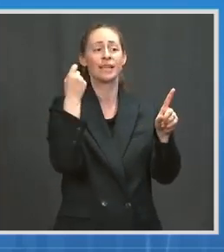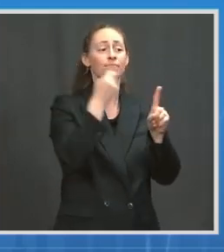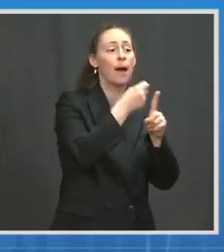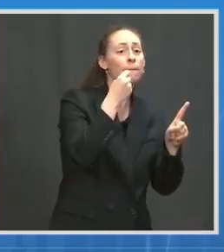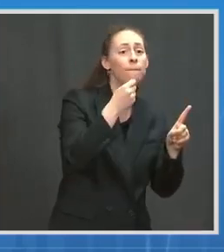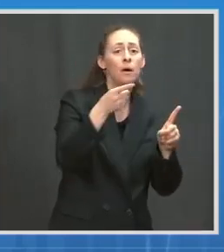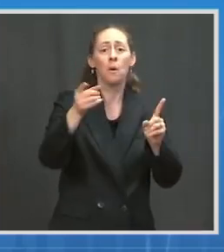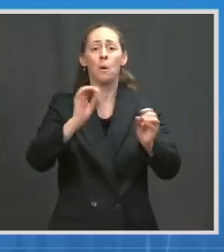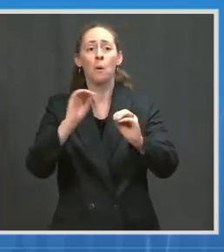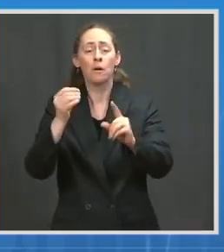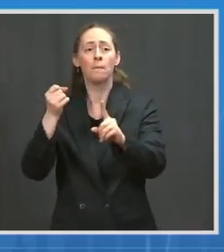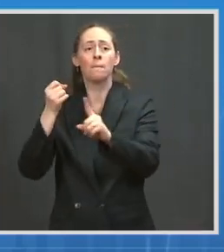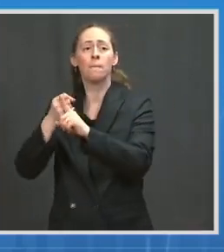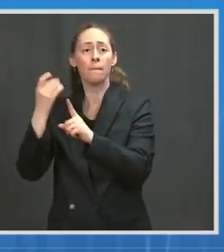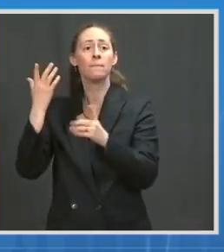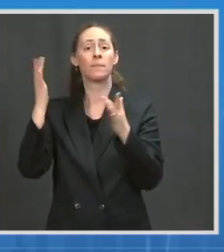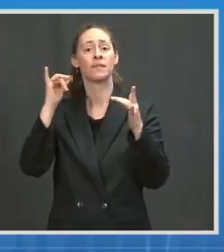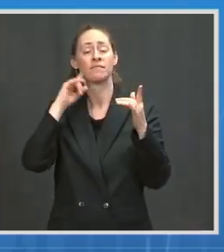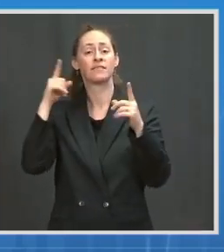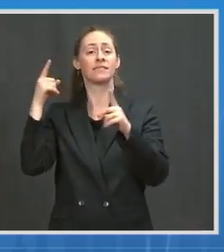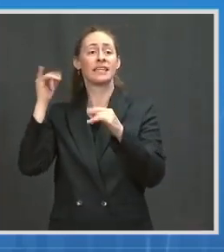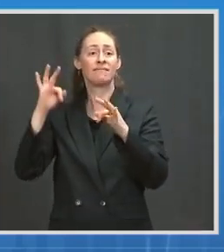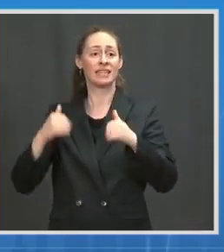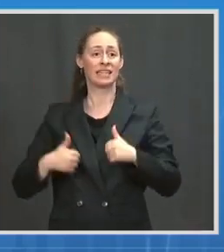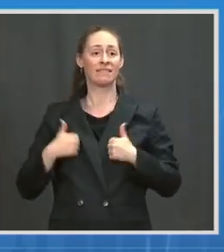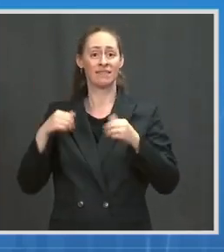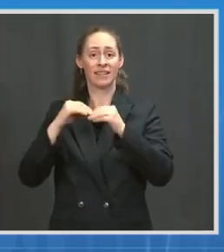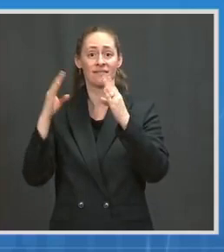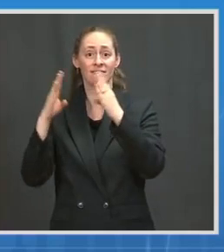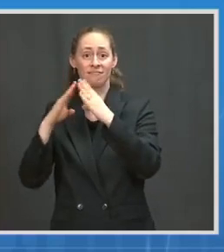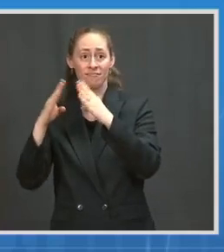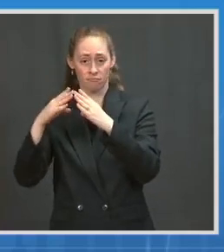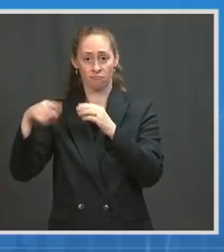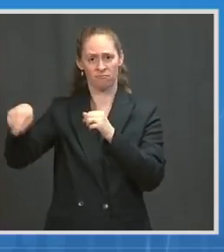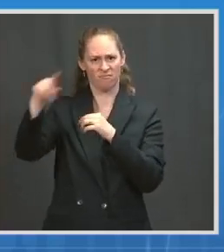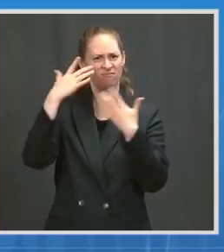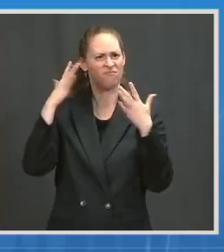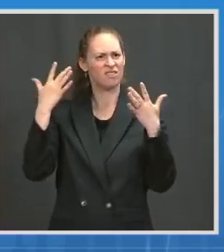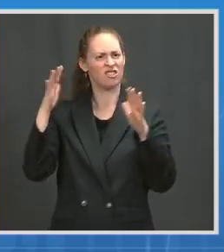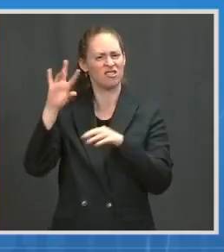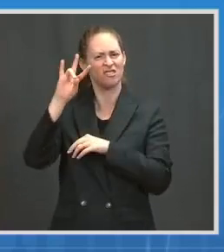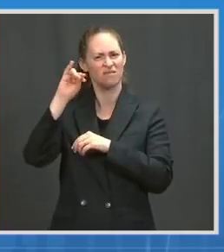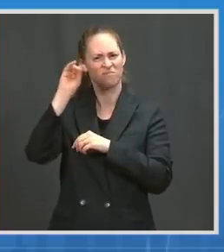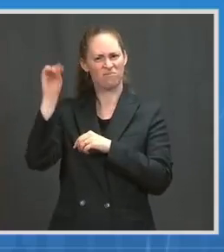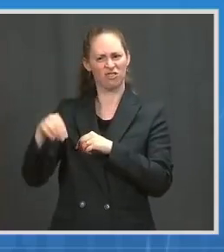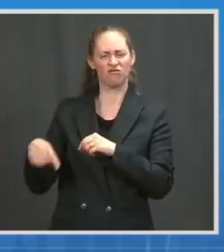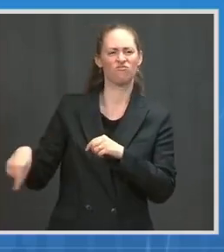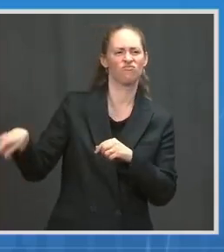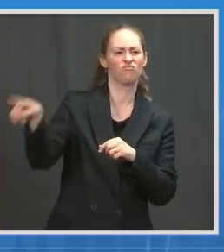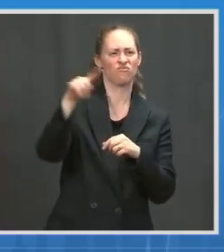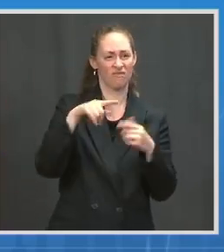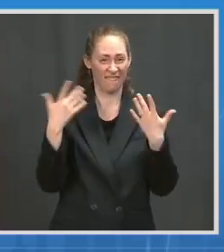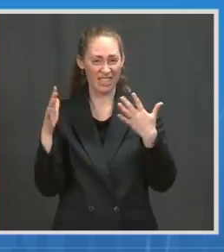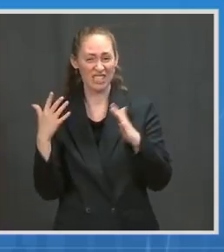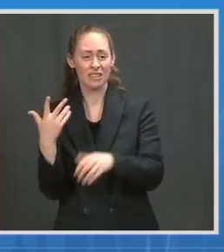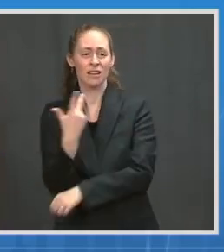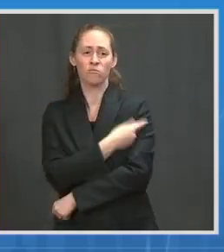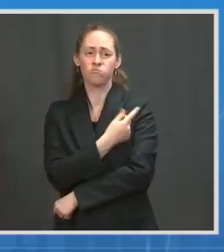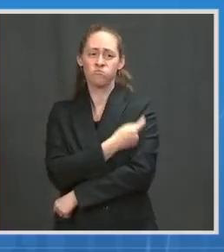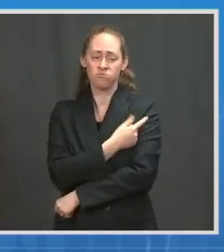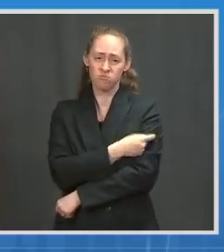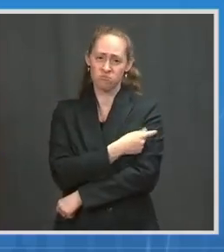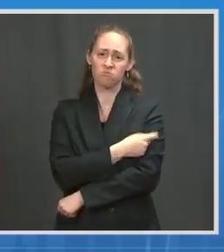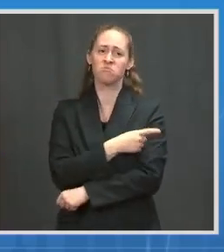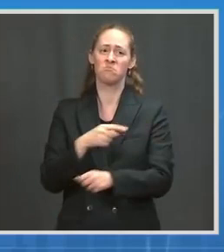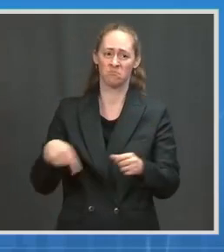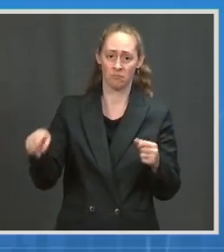have you, and you have the 70 percent vaccination that the President is aiming for, with a single dose in adults, and